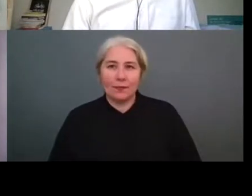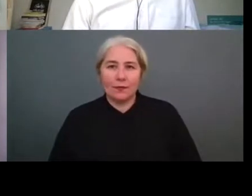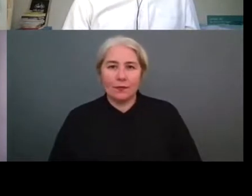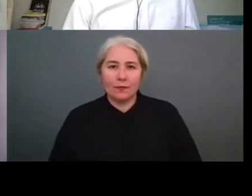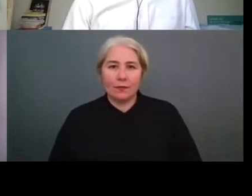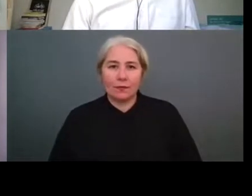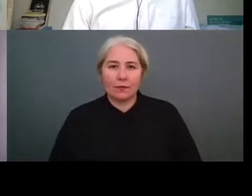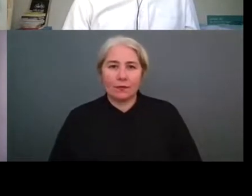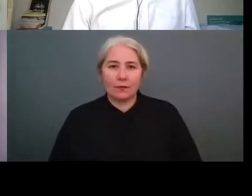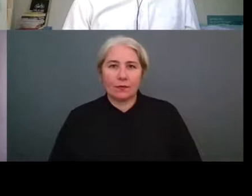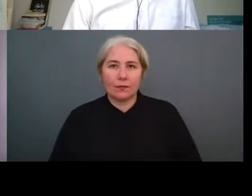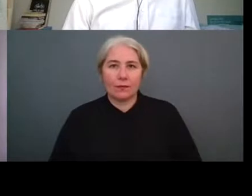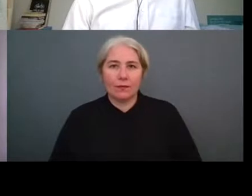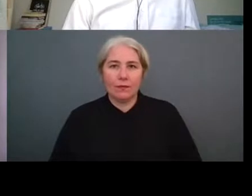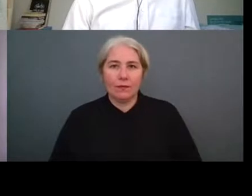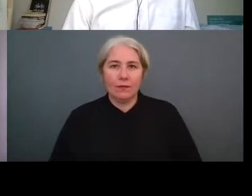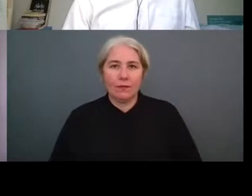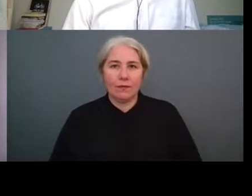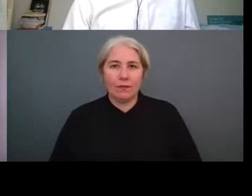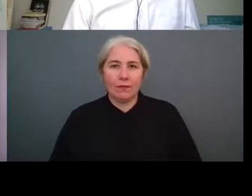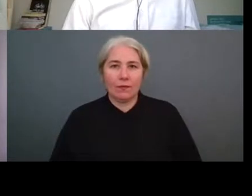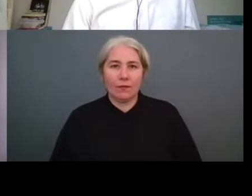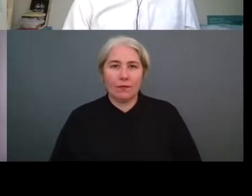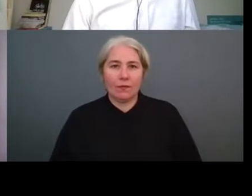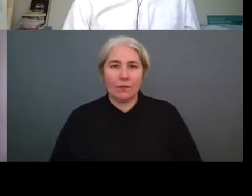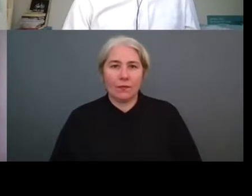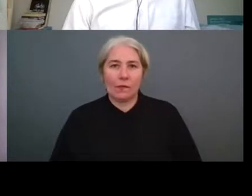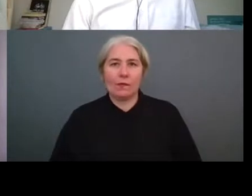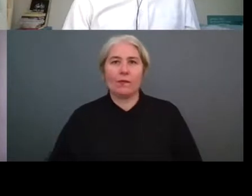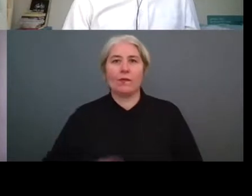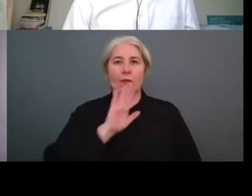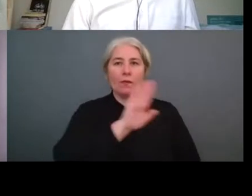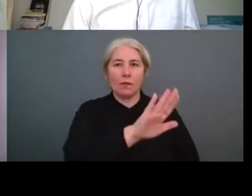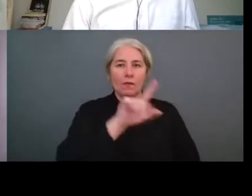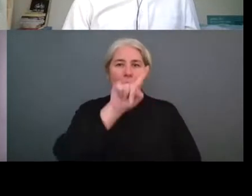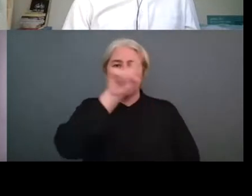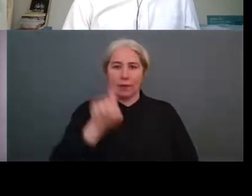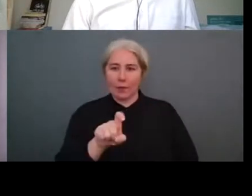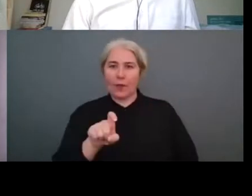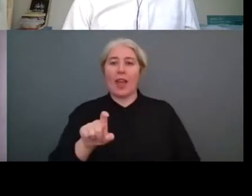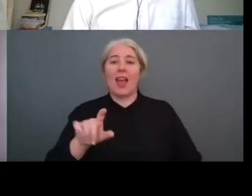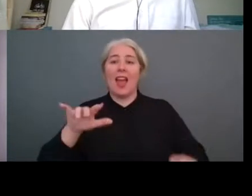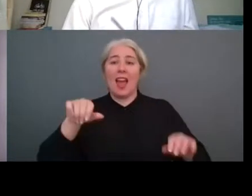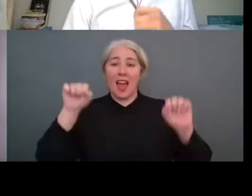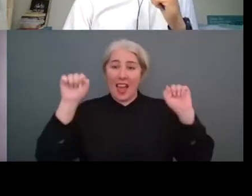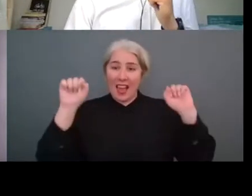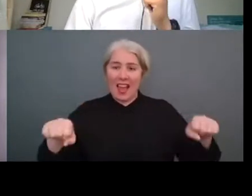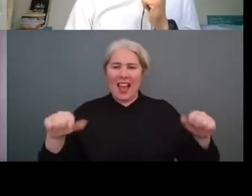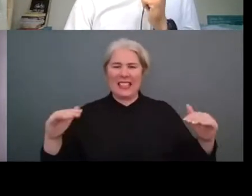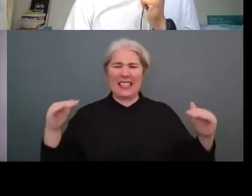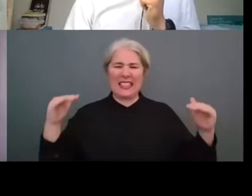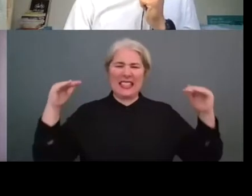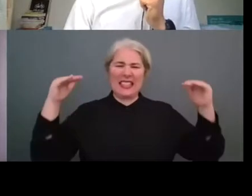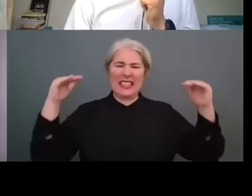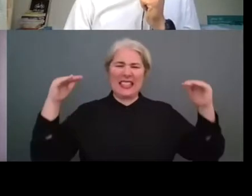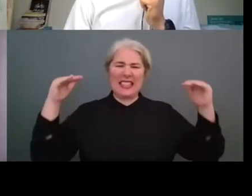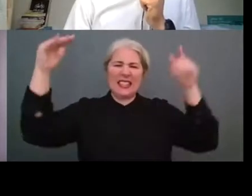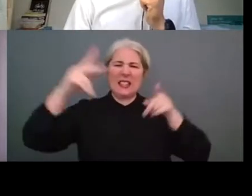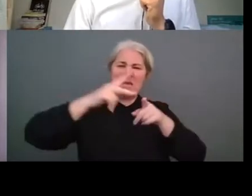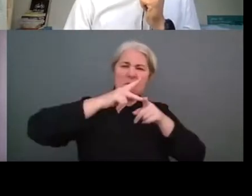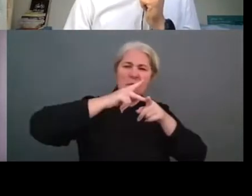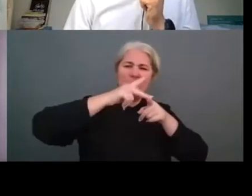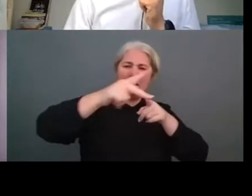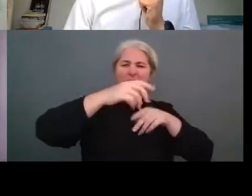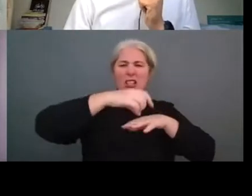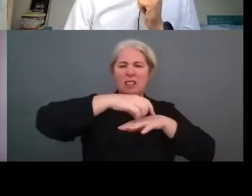climate change that's tough yes and she quotes she quotes as an example that if we take football